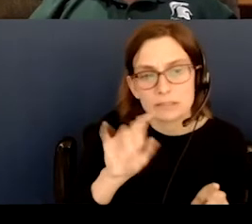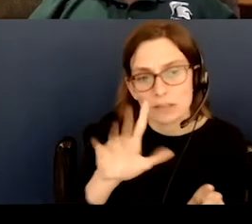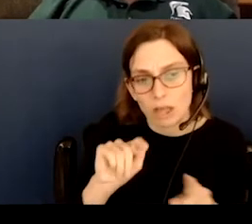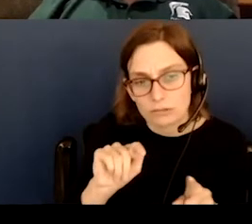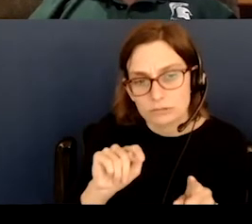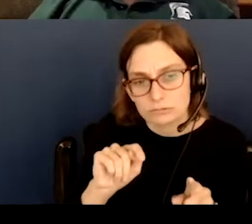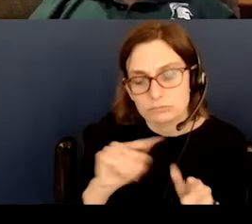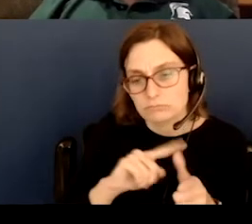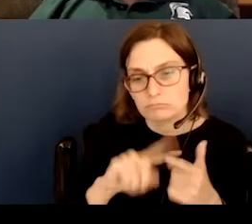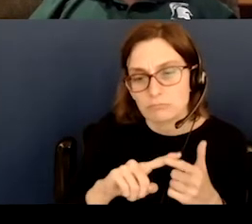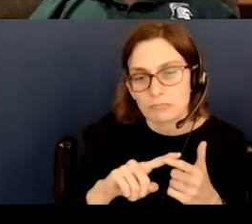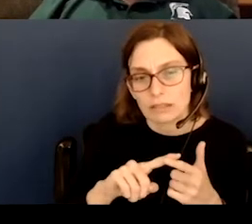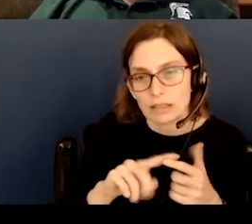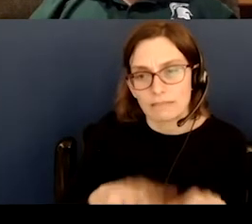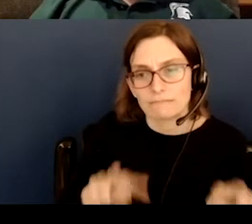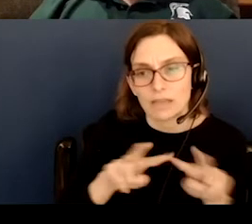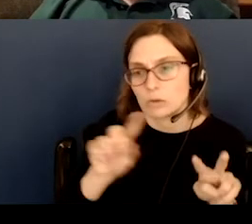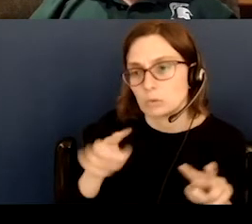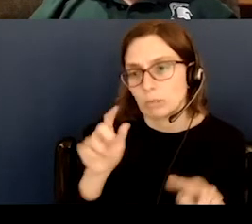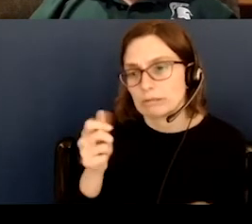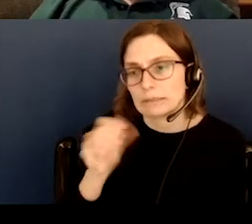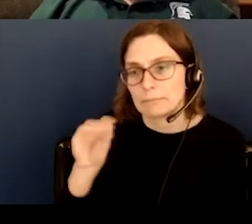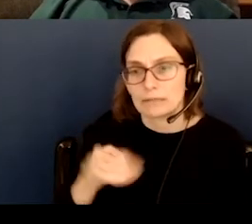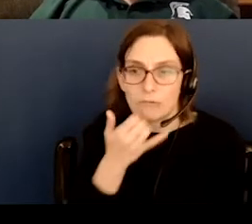value that's only 10% off of the actual mass of the moon.